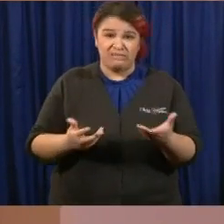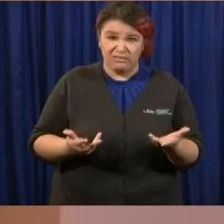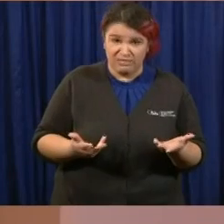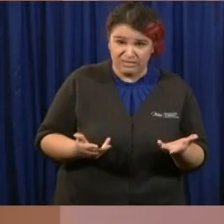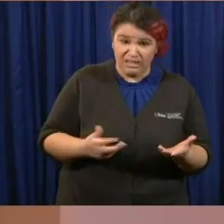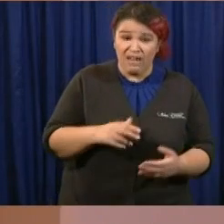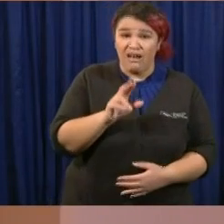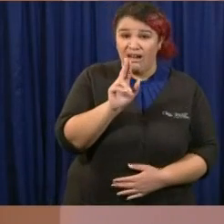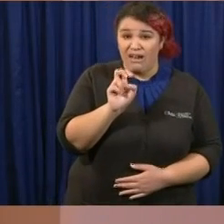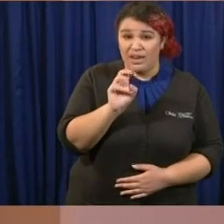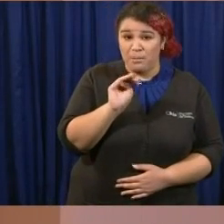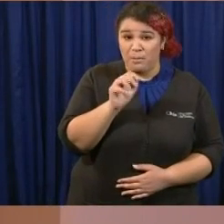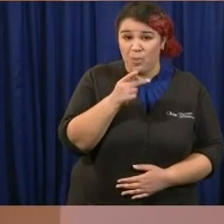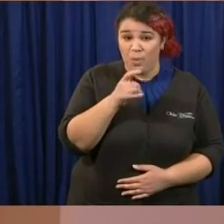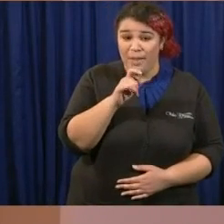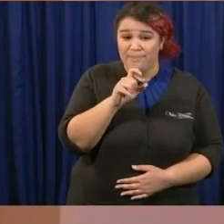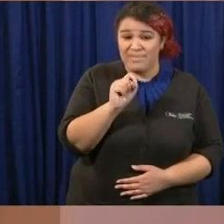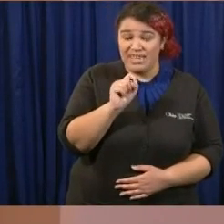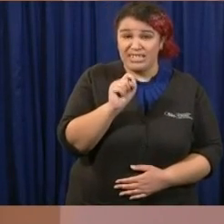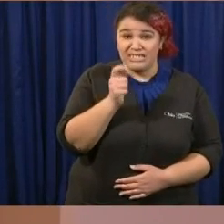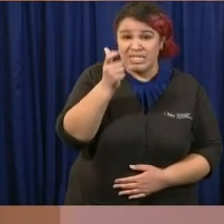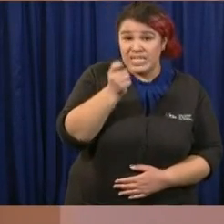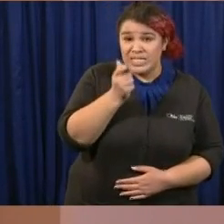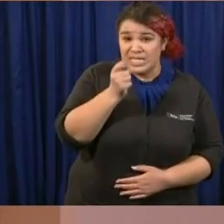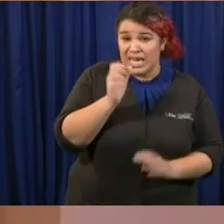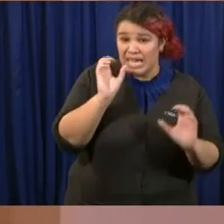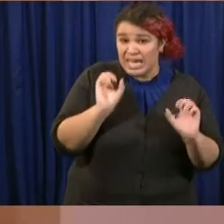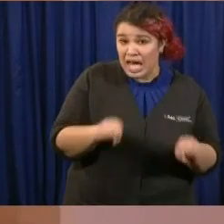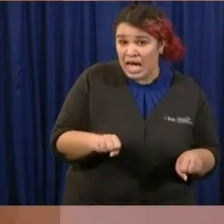unemployment or anything along those lines?